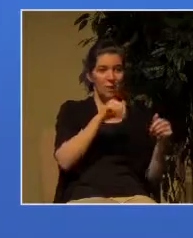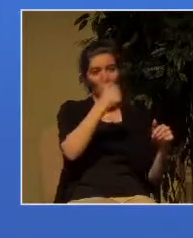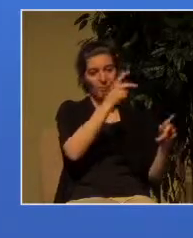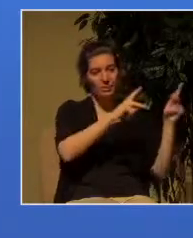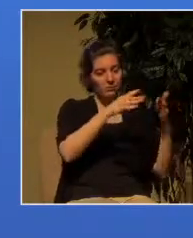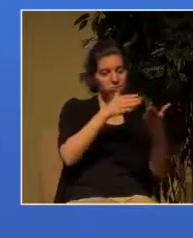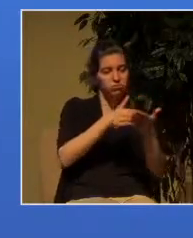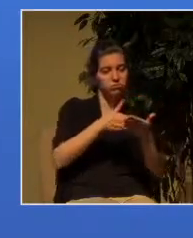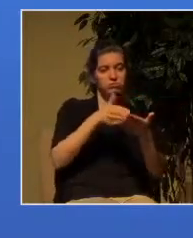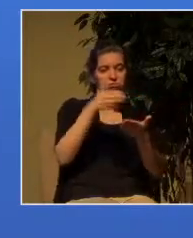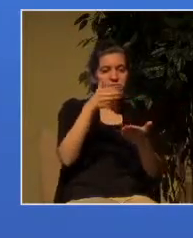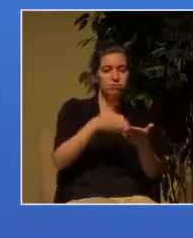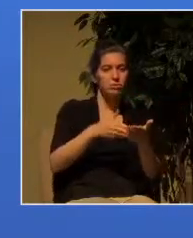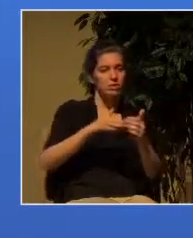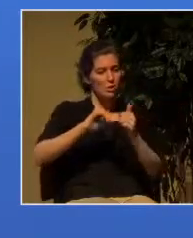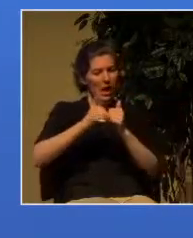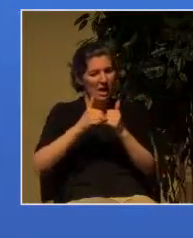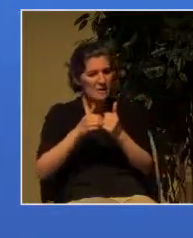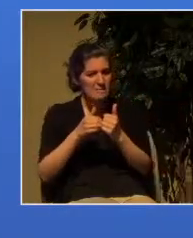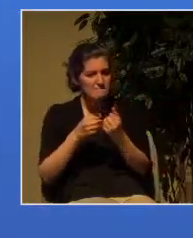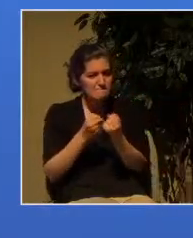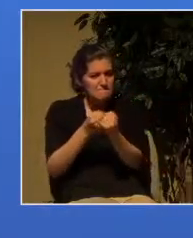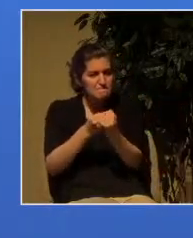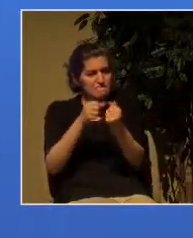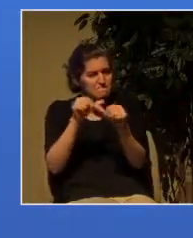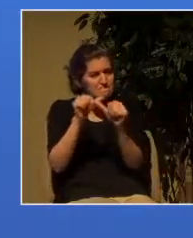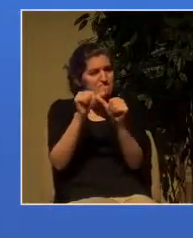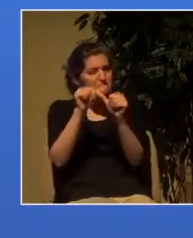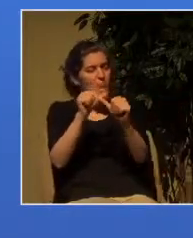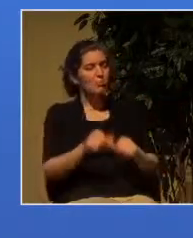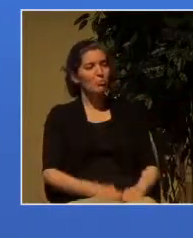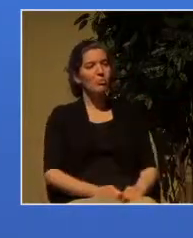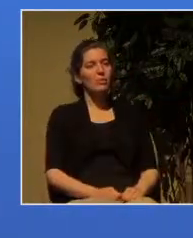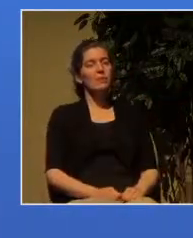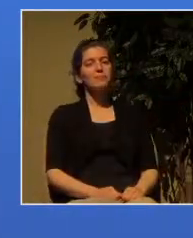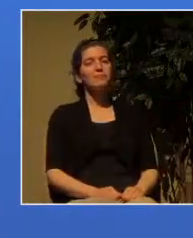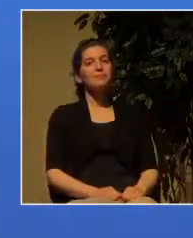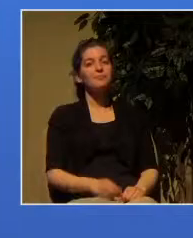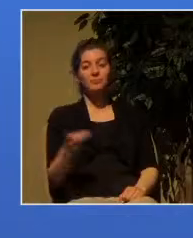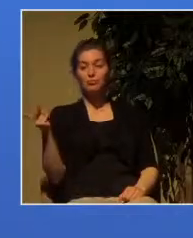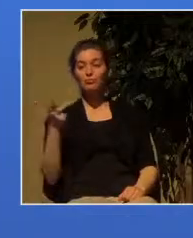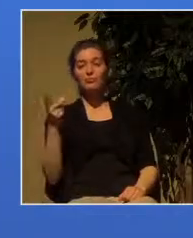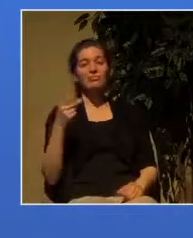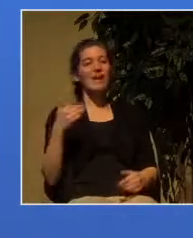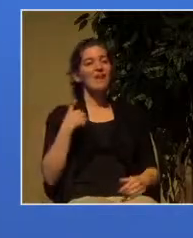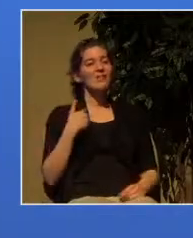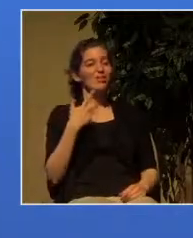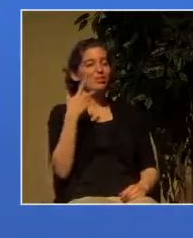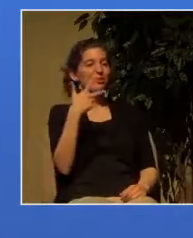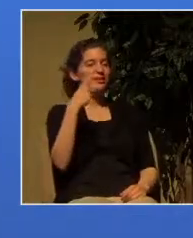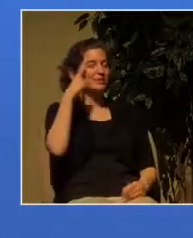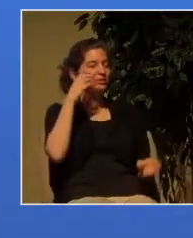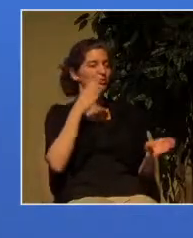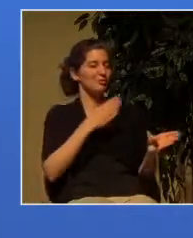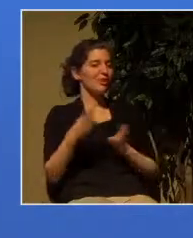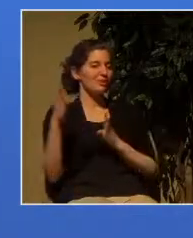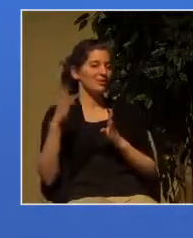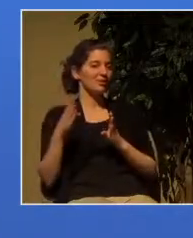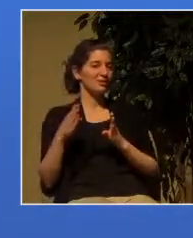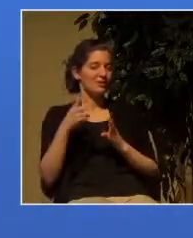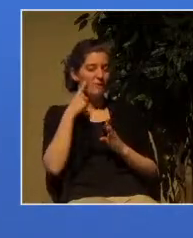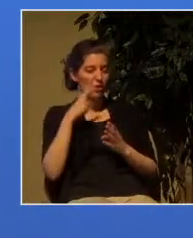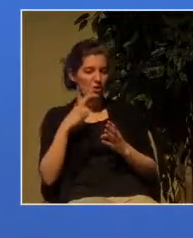these short verses that we've heard together there are in fact three strategies that the apostle Paul